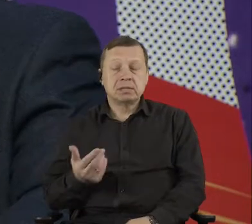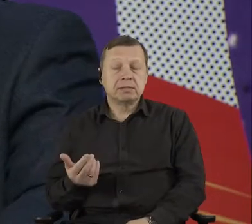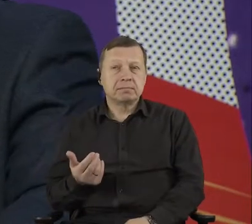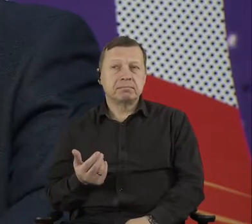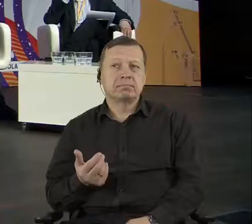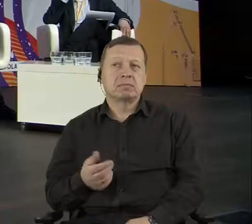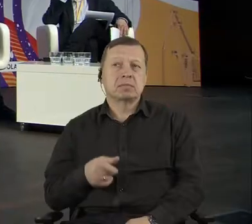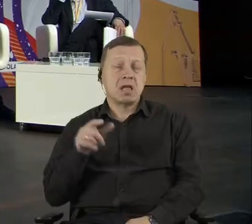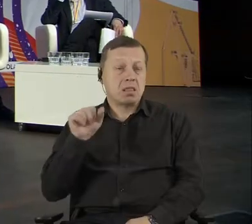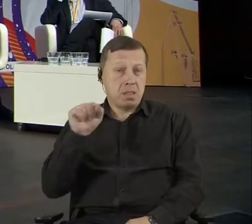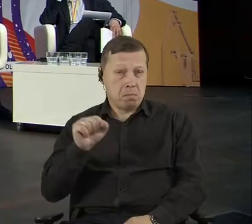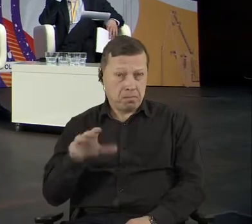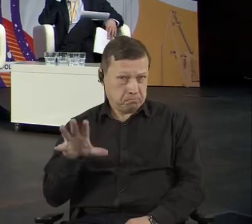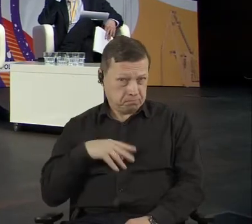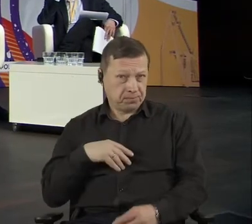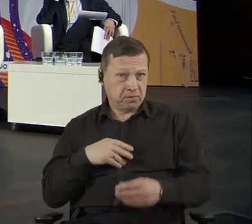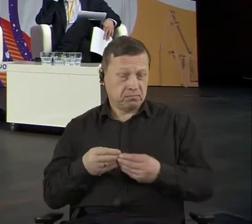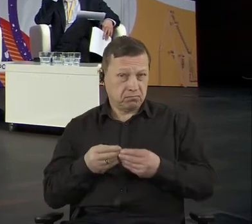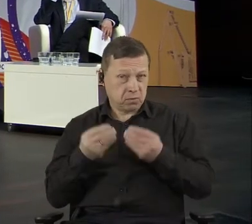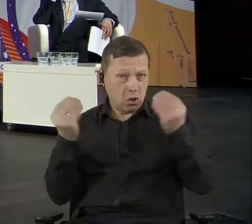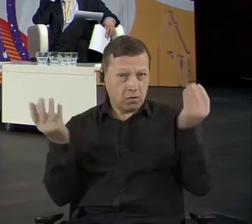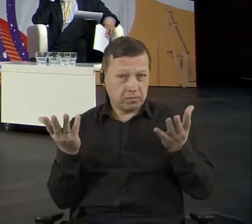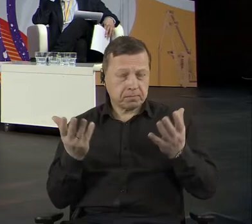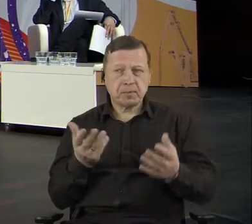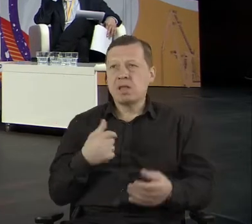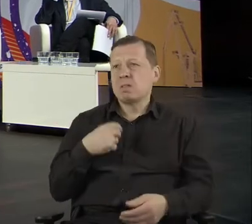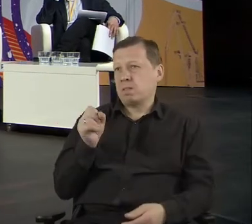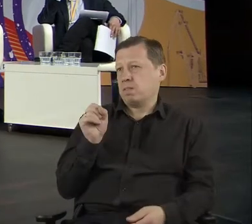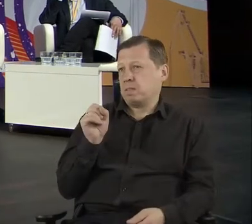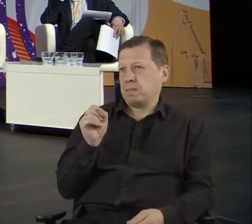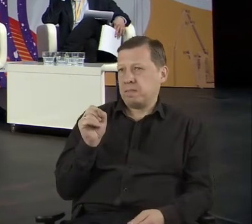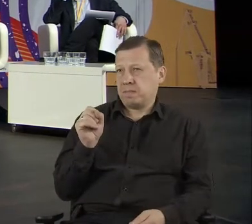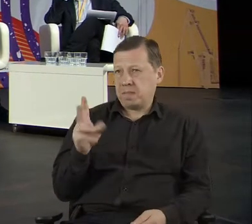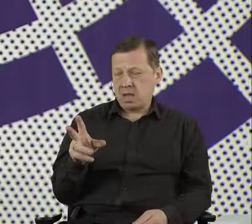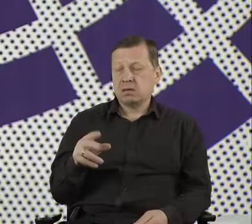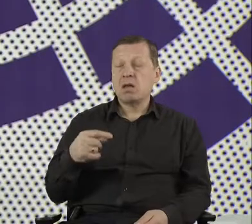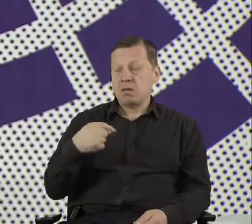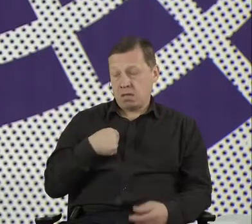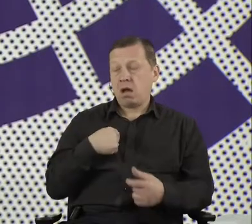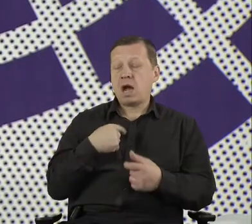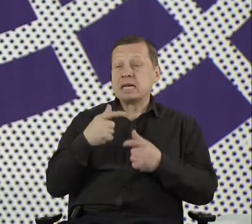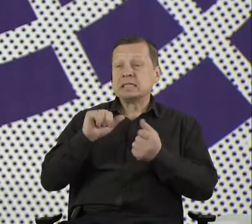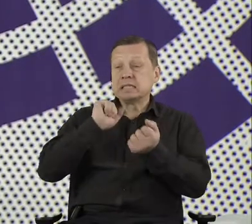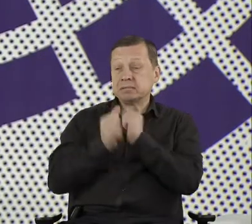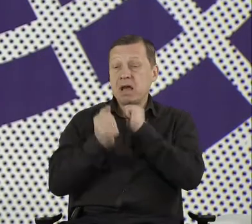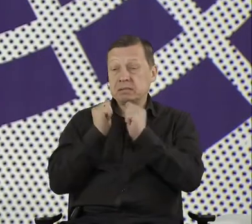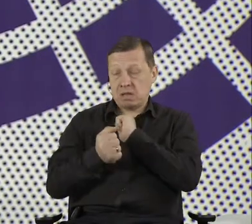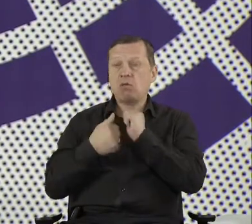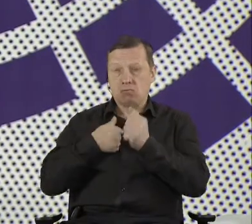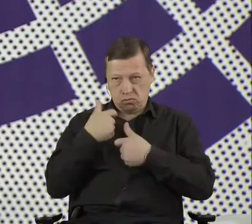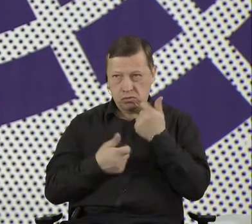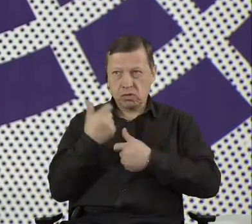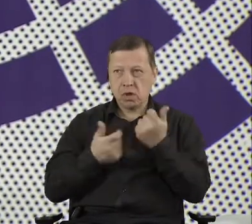Yes, because I'm a kind of change maker and process designer. I've been behind many processes of collaboration, co